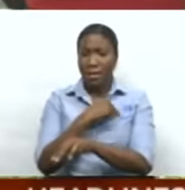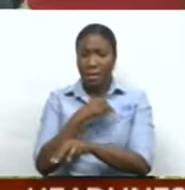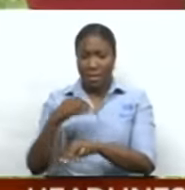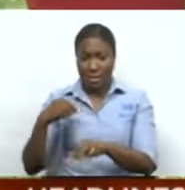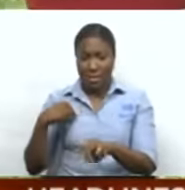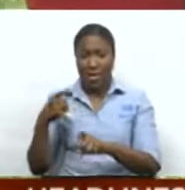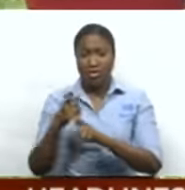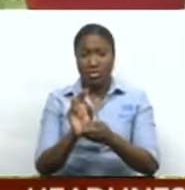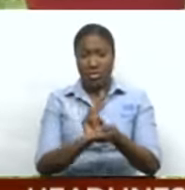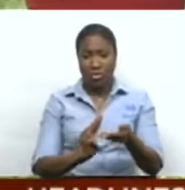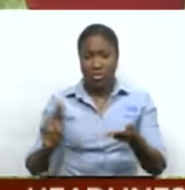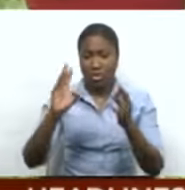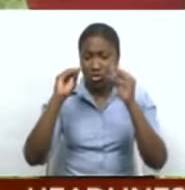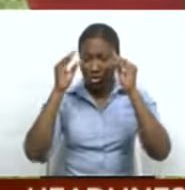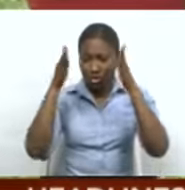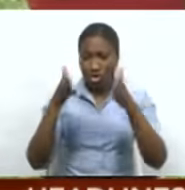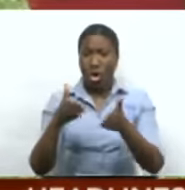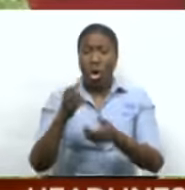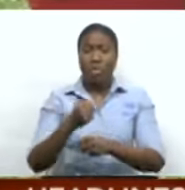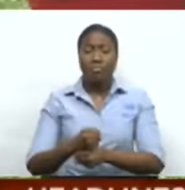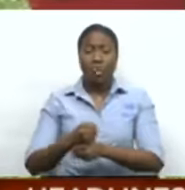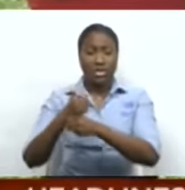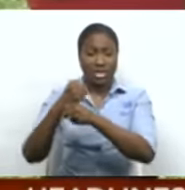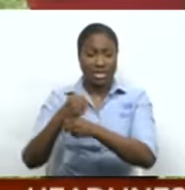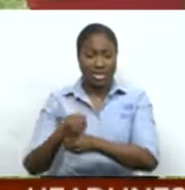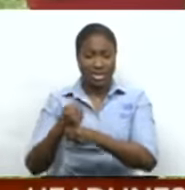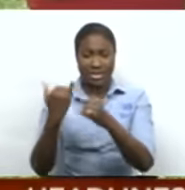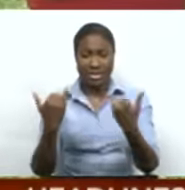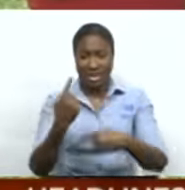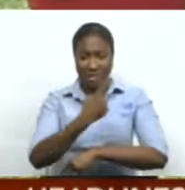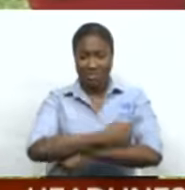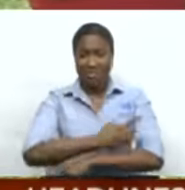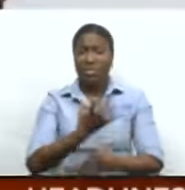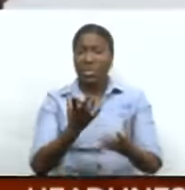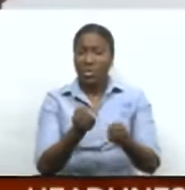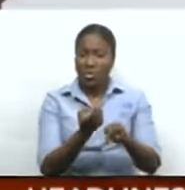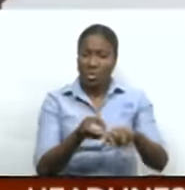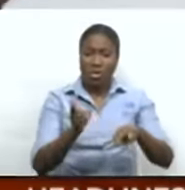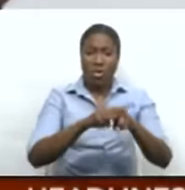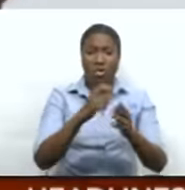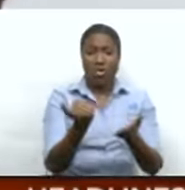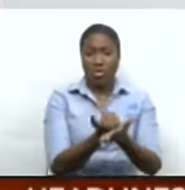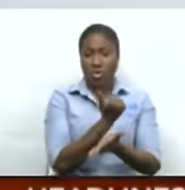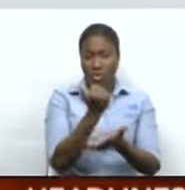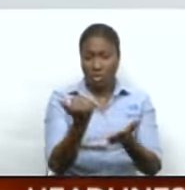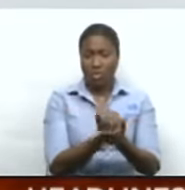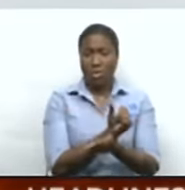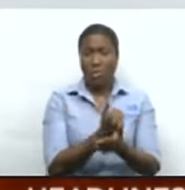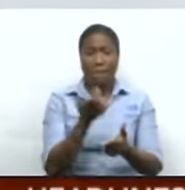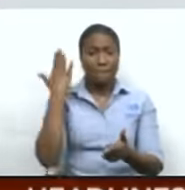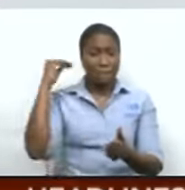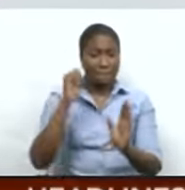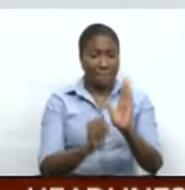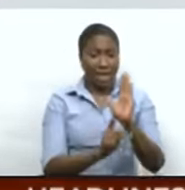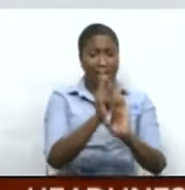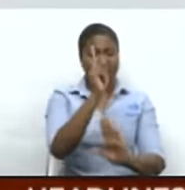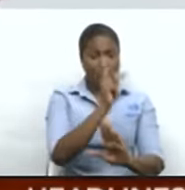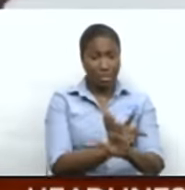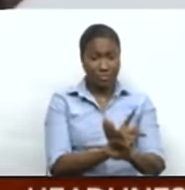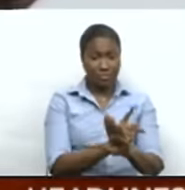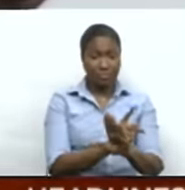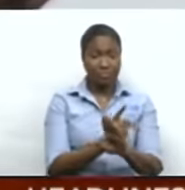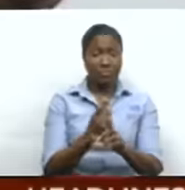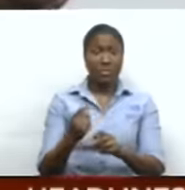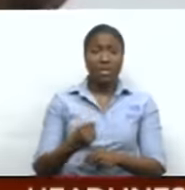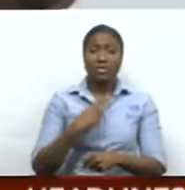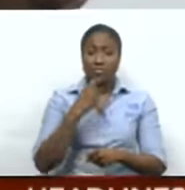protested on campus today, calling for a higher remit. In April, and after months of protest, members finally received a remit,